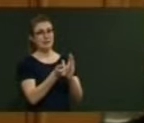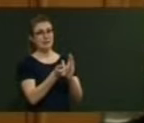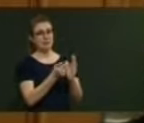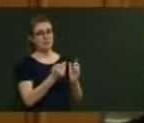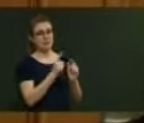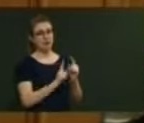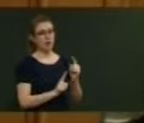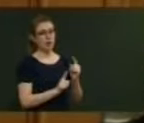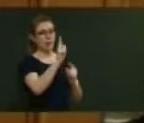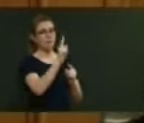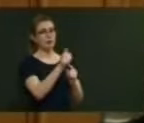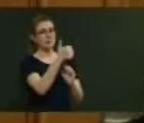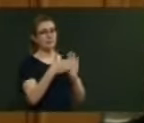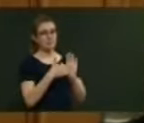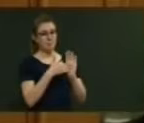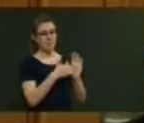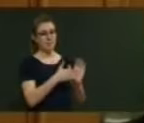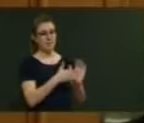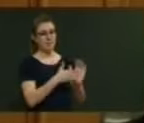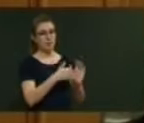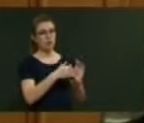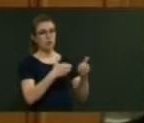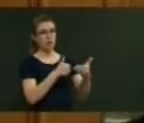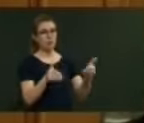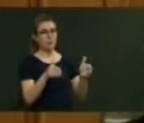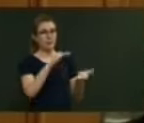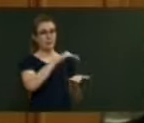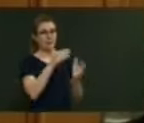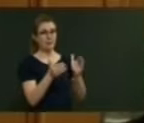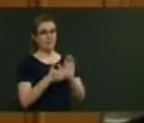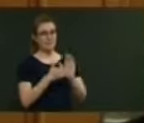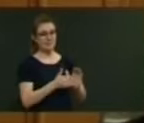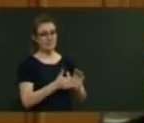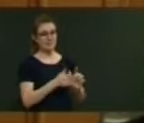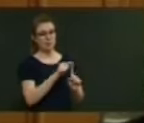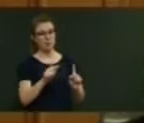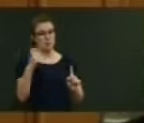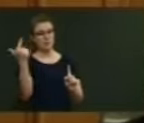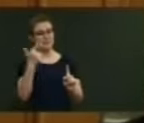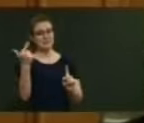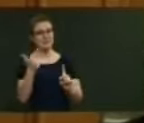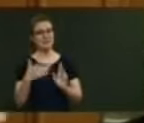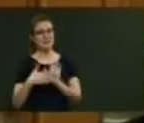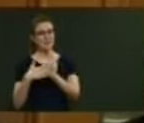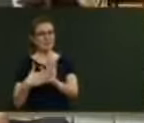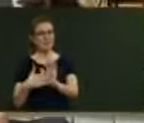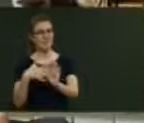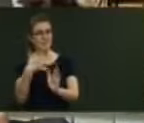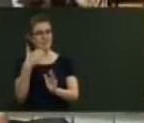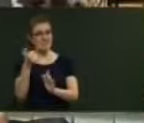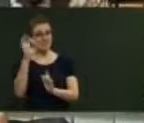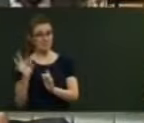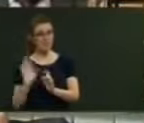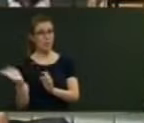cubic metres, or 56 per cent of all logs cut? And how will this initiative come even close to addressing this disparity? Hon.